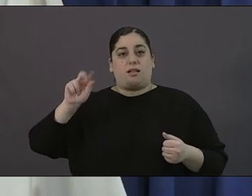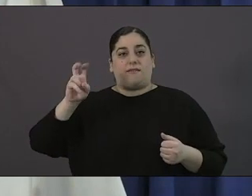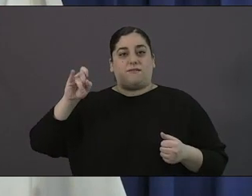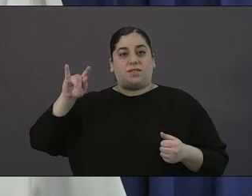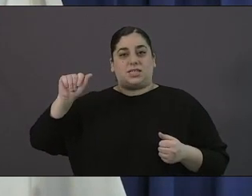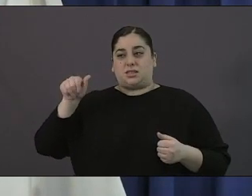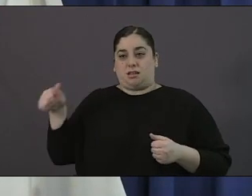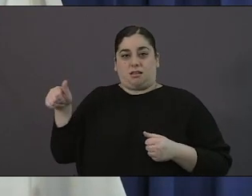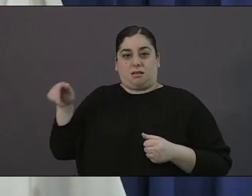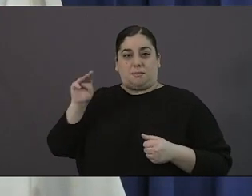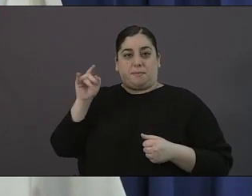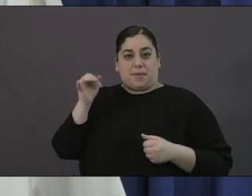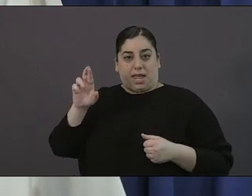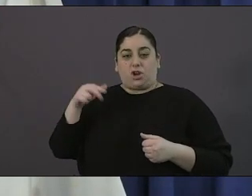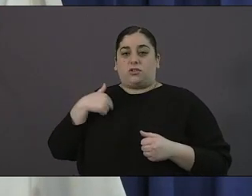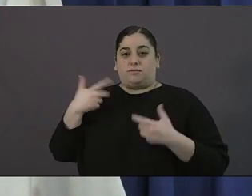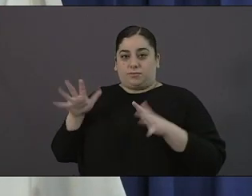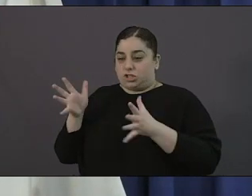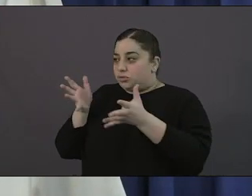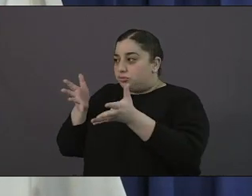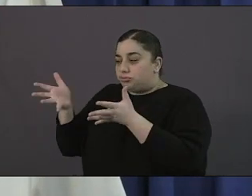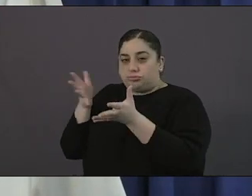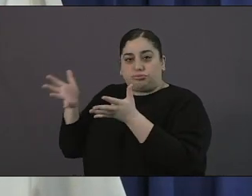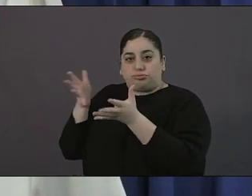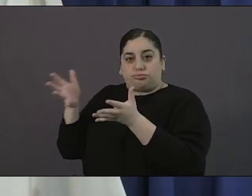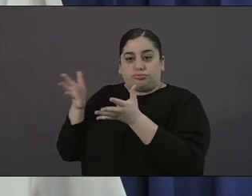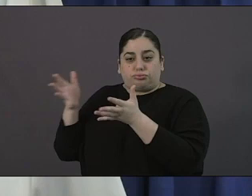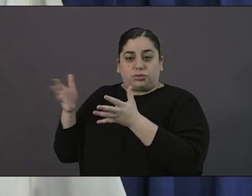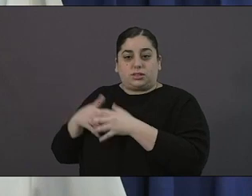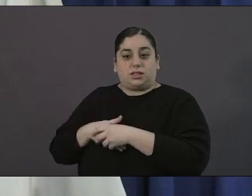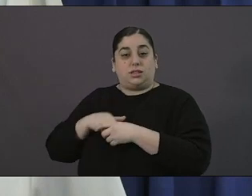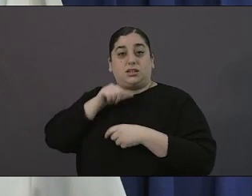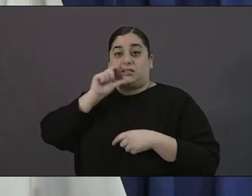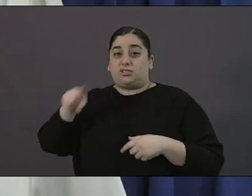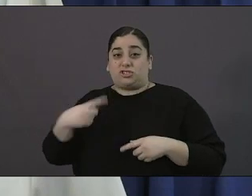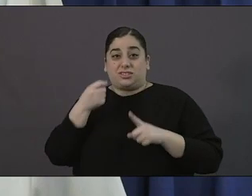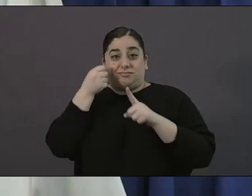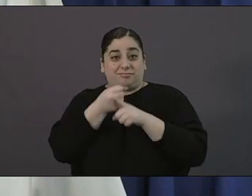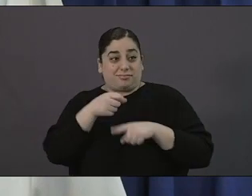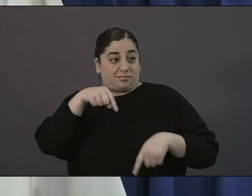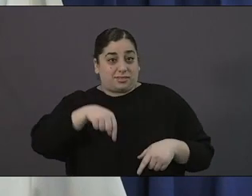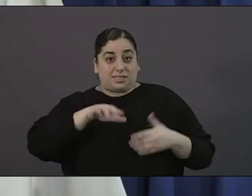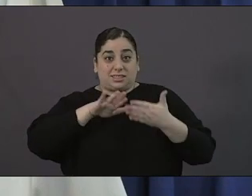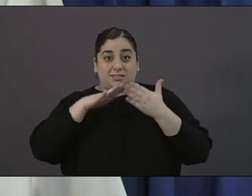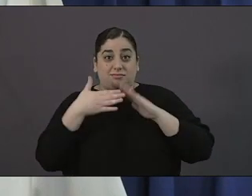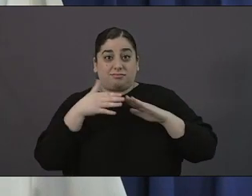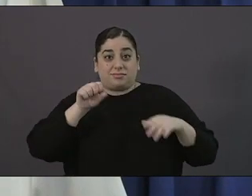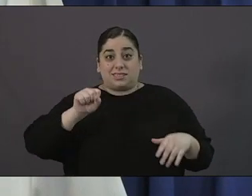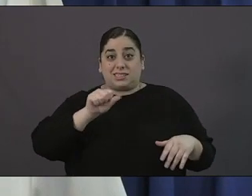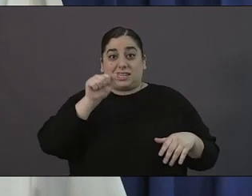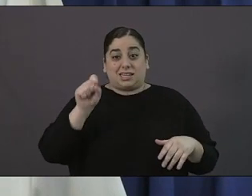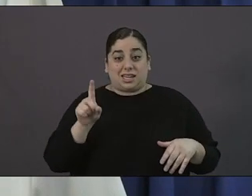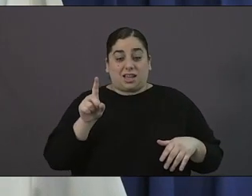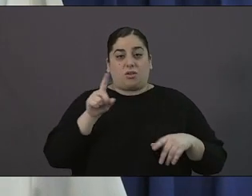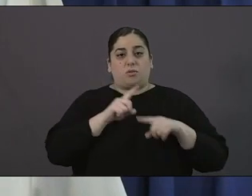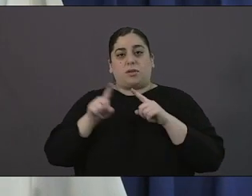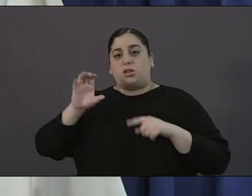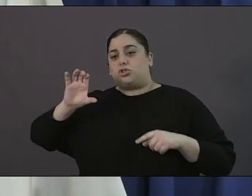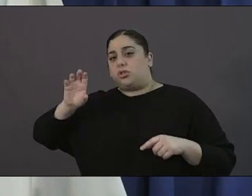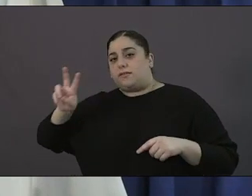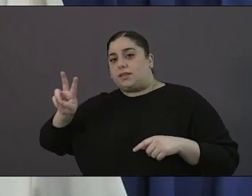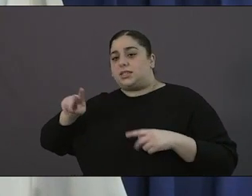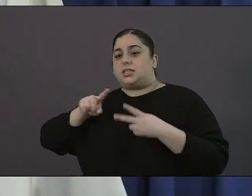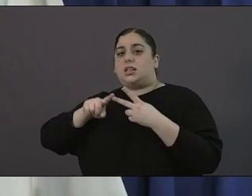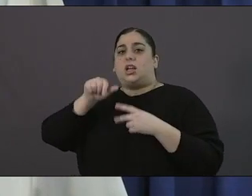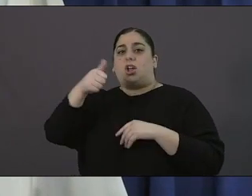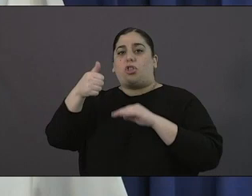to not only do the significant steps that we are taking here within the city but providing a diff additional shelter opportunities to